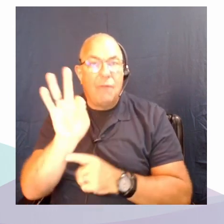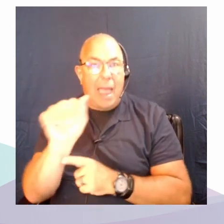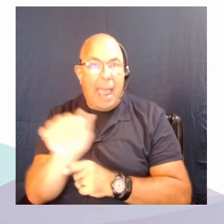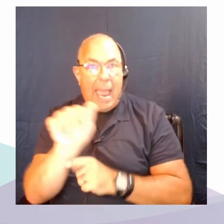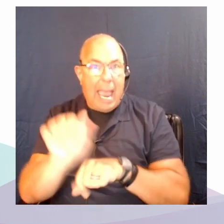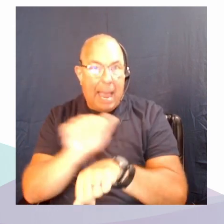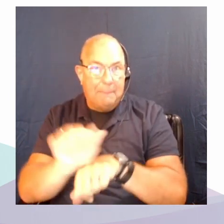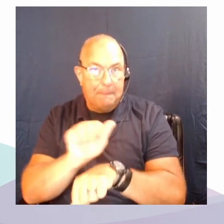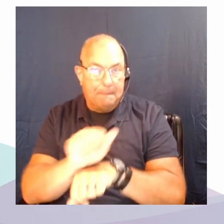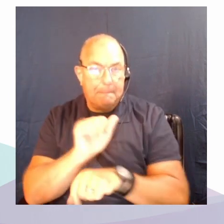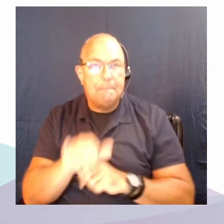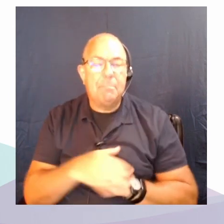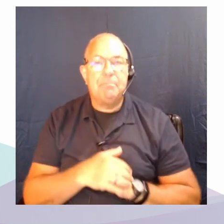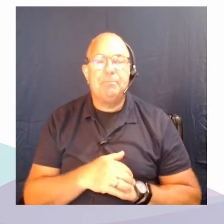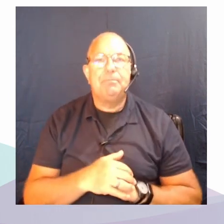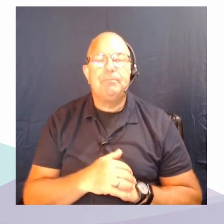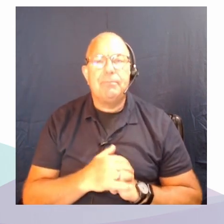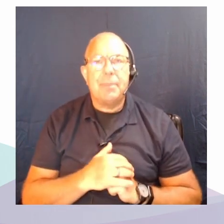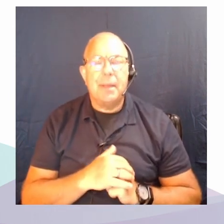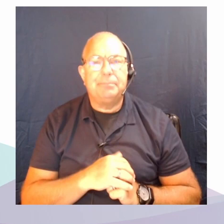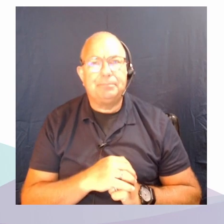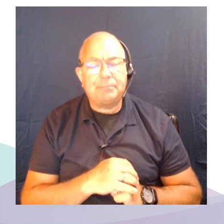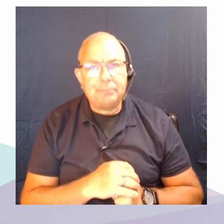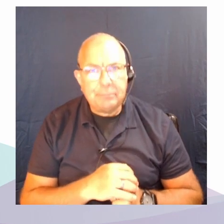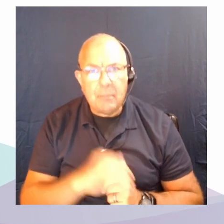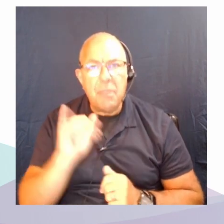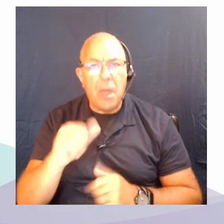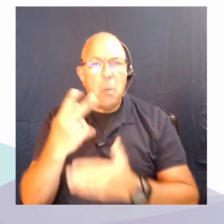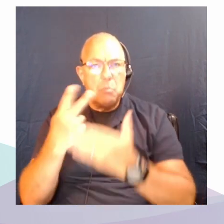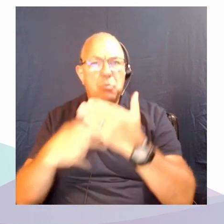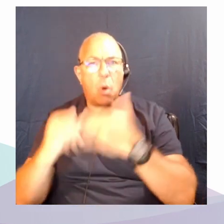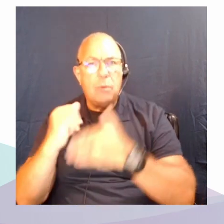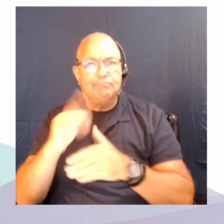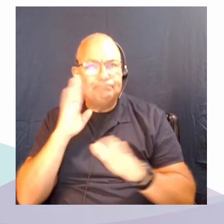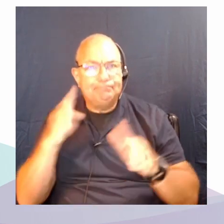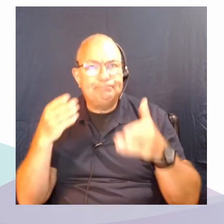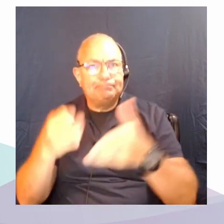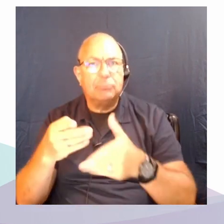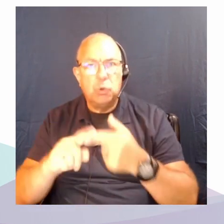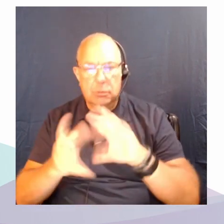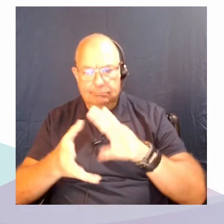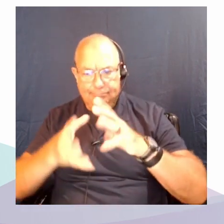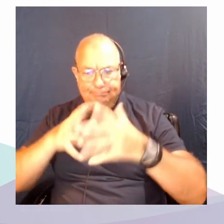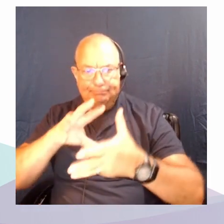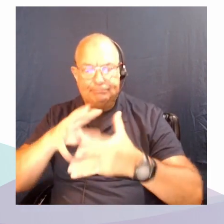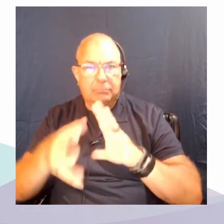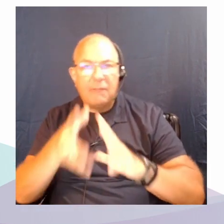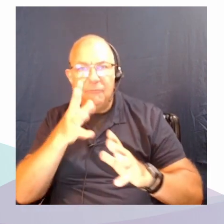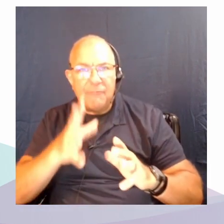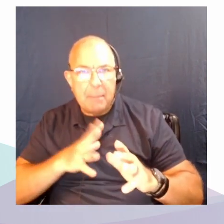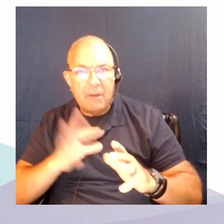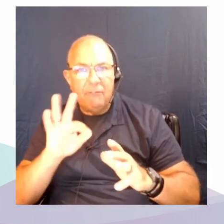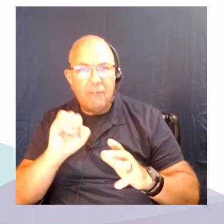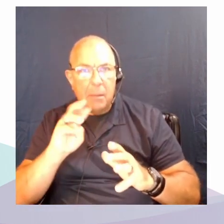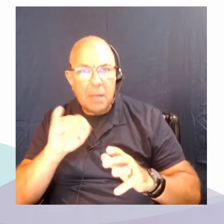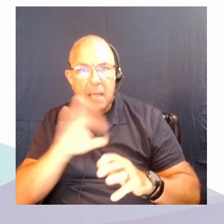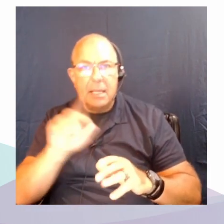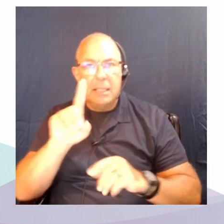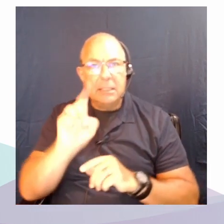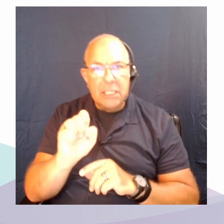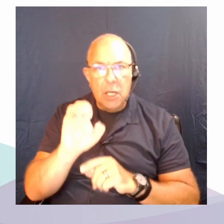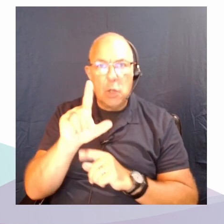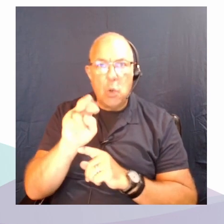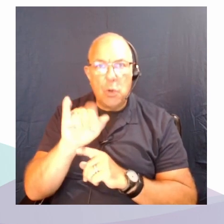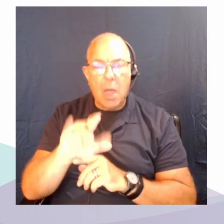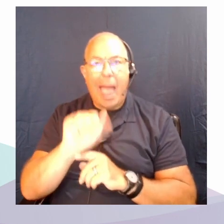And it's a project committed to intersectionally feminist and decolonial, anti-racist approaches to